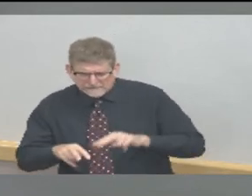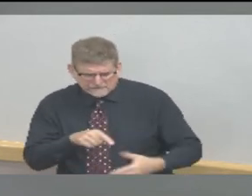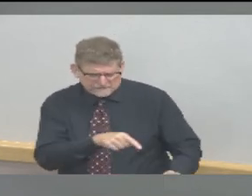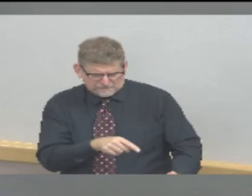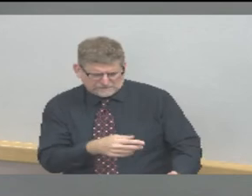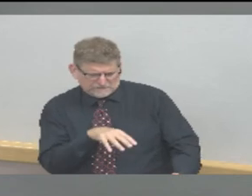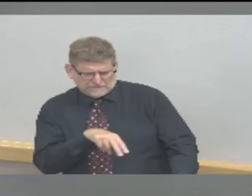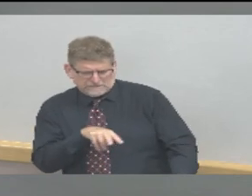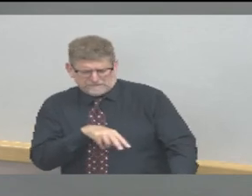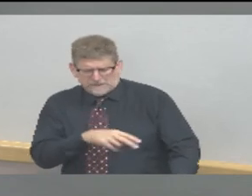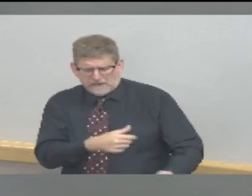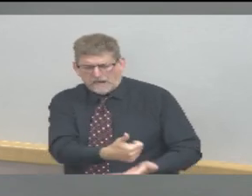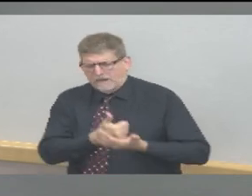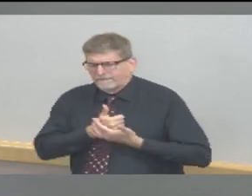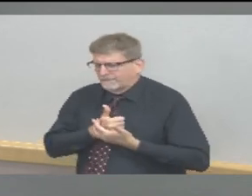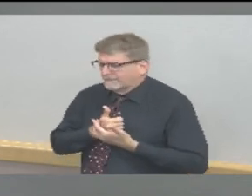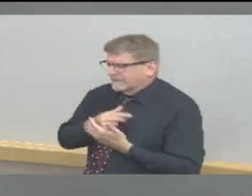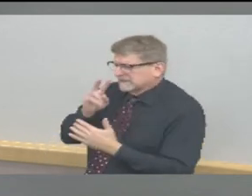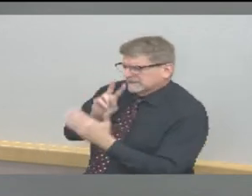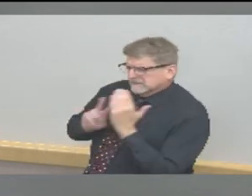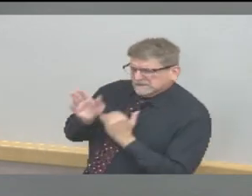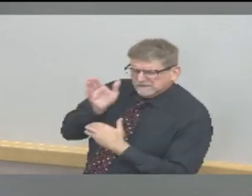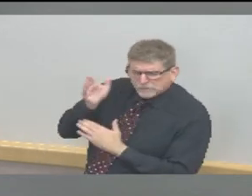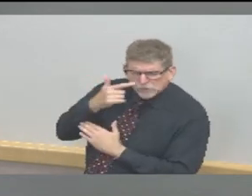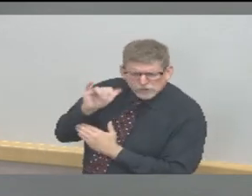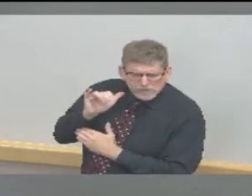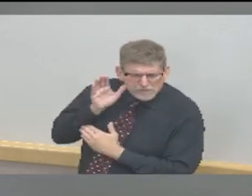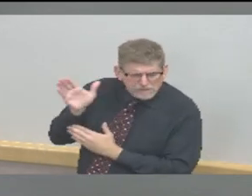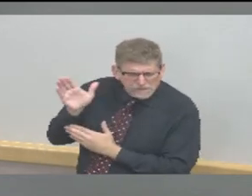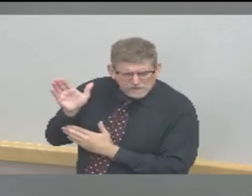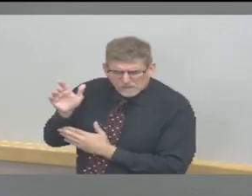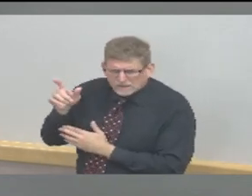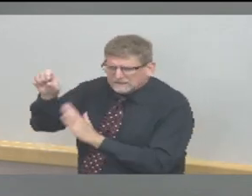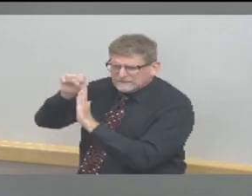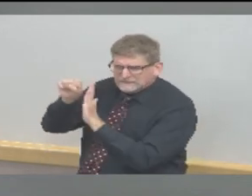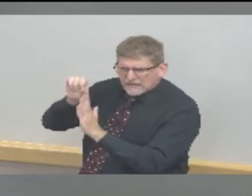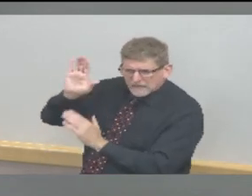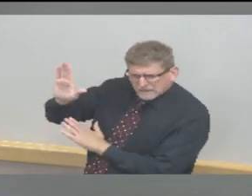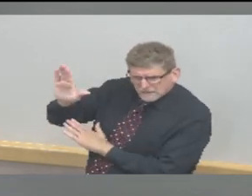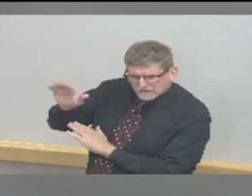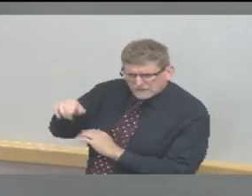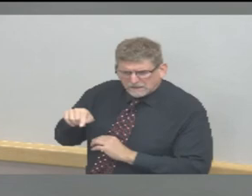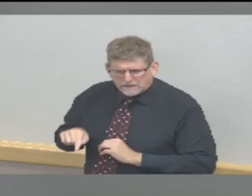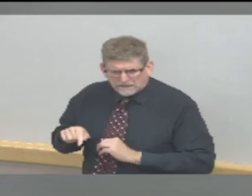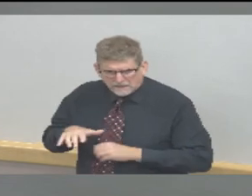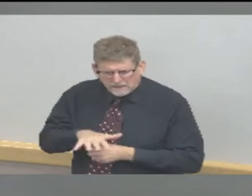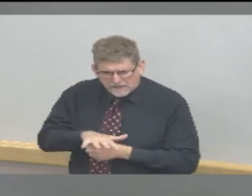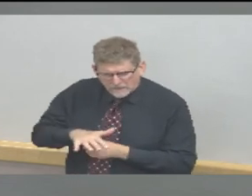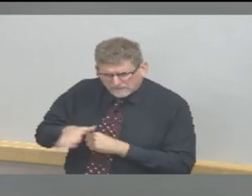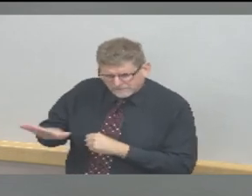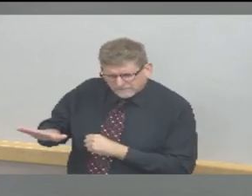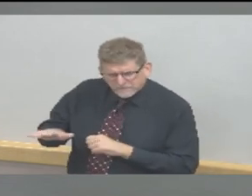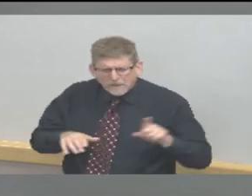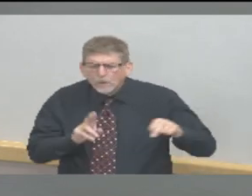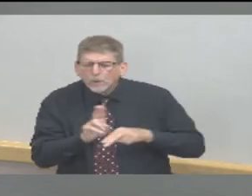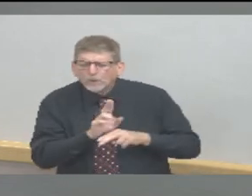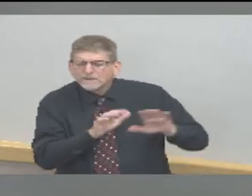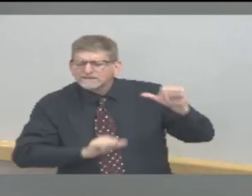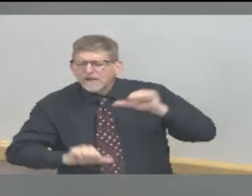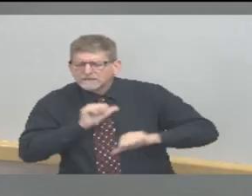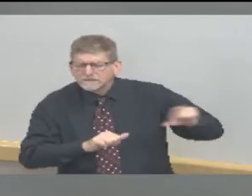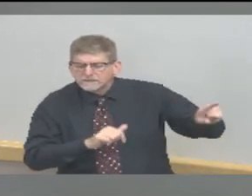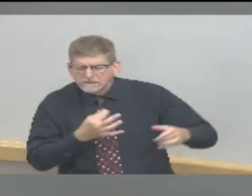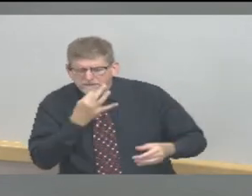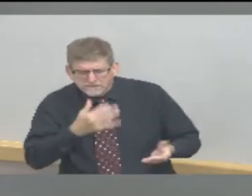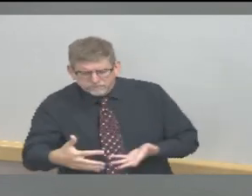both nationally and in the state of Indiana these models do show or do predict an increase in deaths